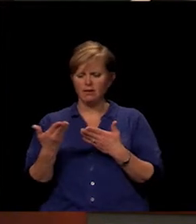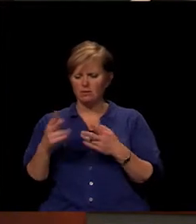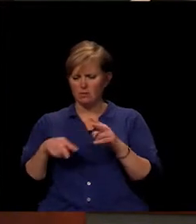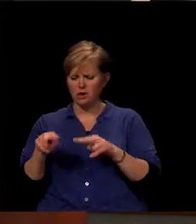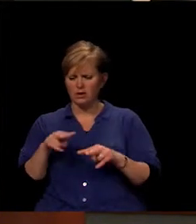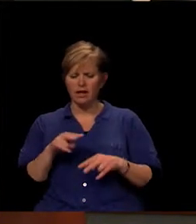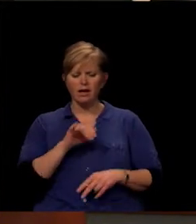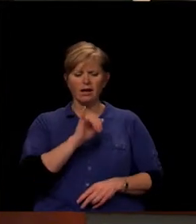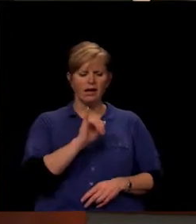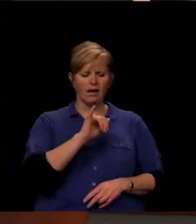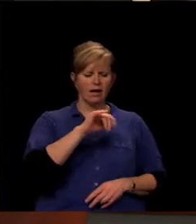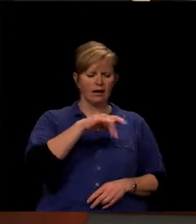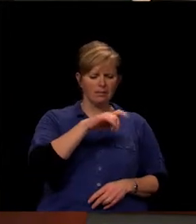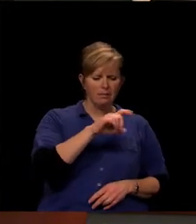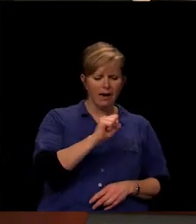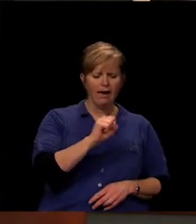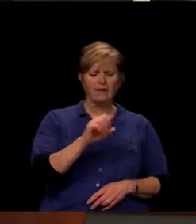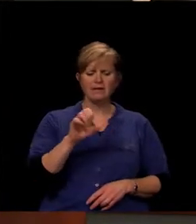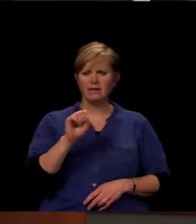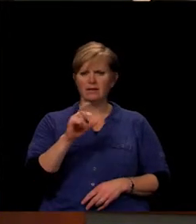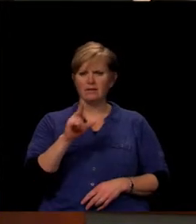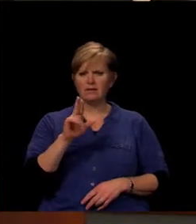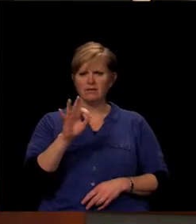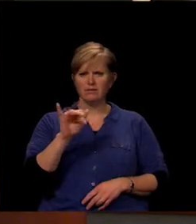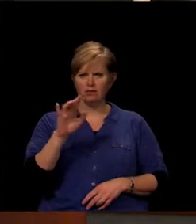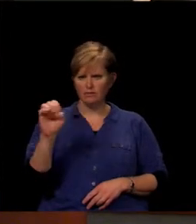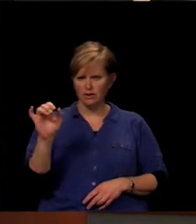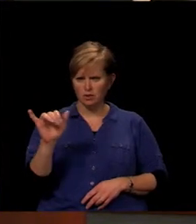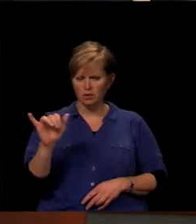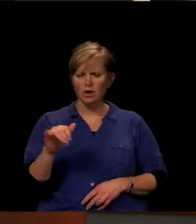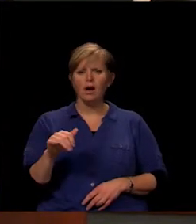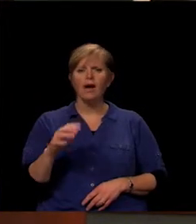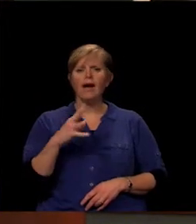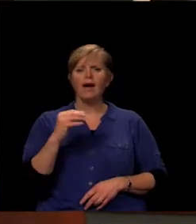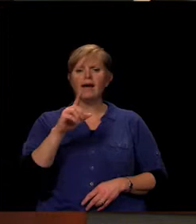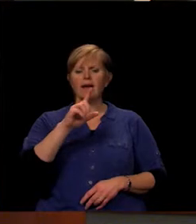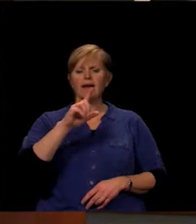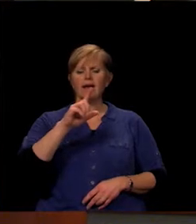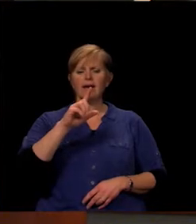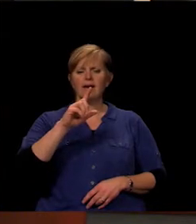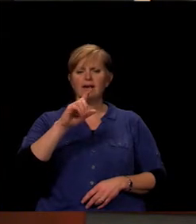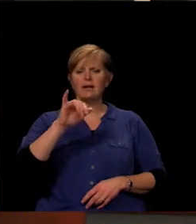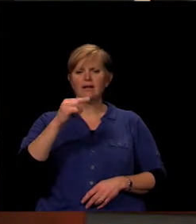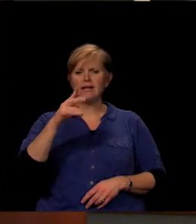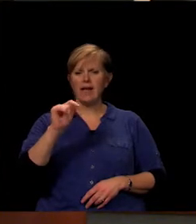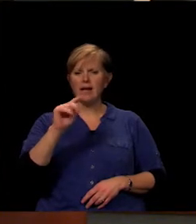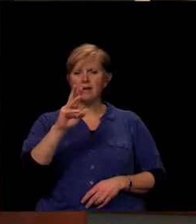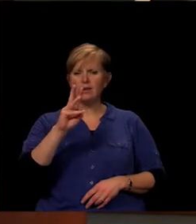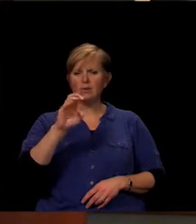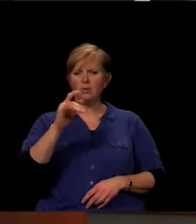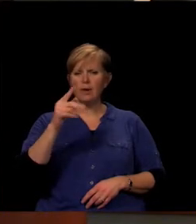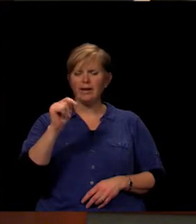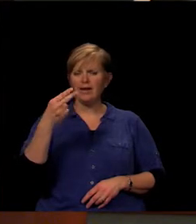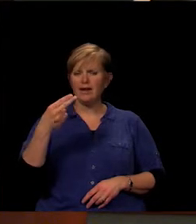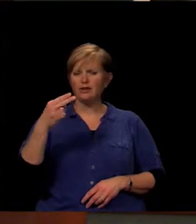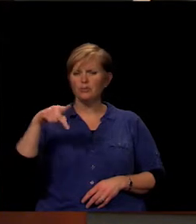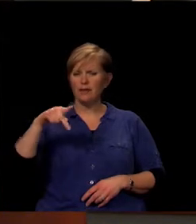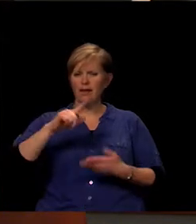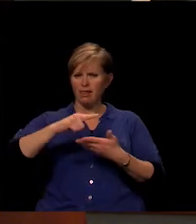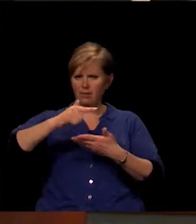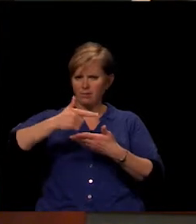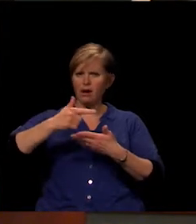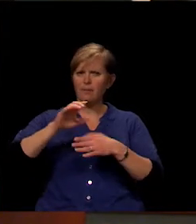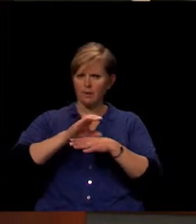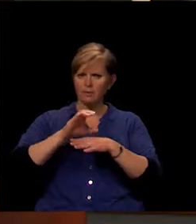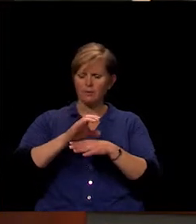I think you looked at surfaces, and were there other ones above and beyond that? We also looked at a new lightweight HP laptop, and